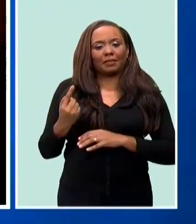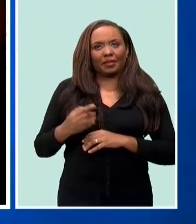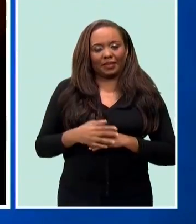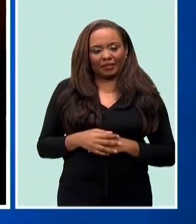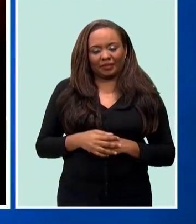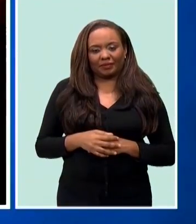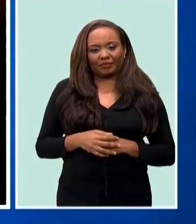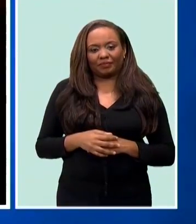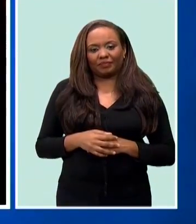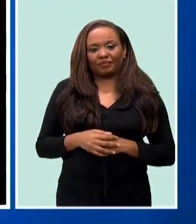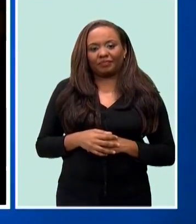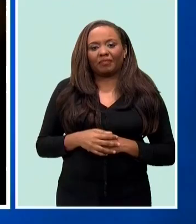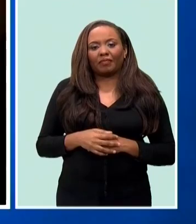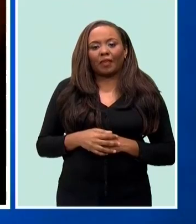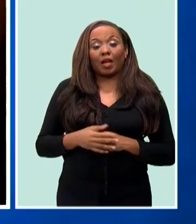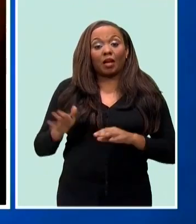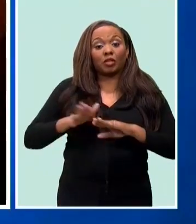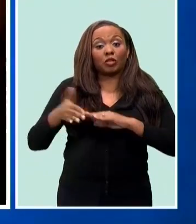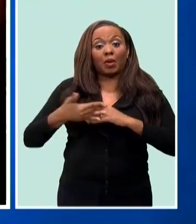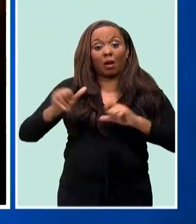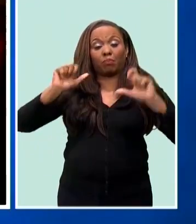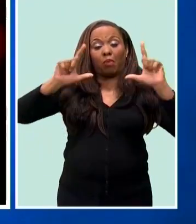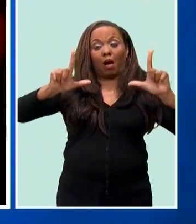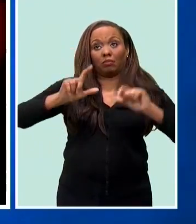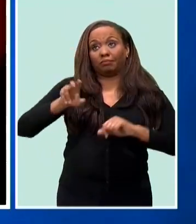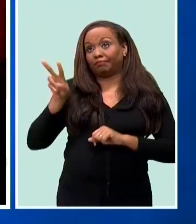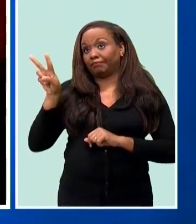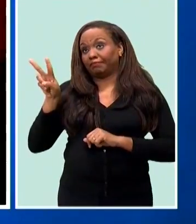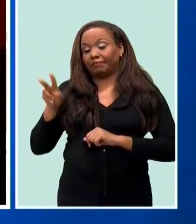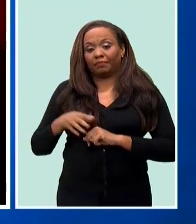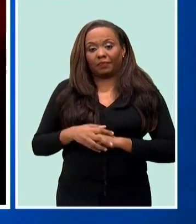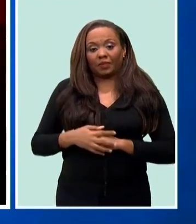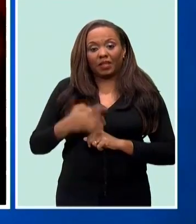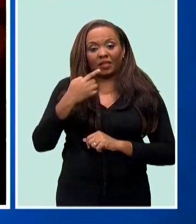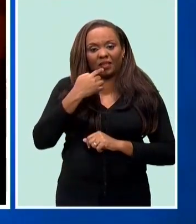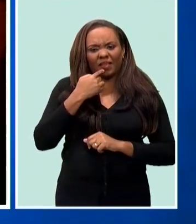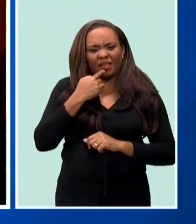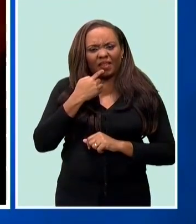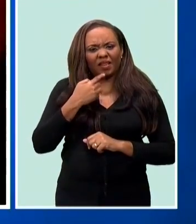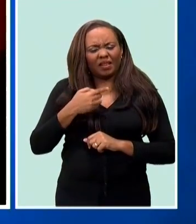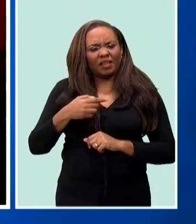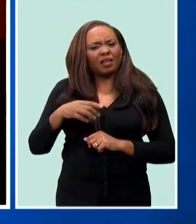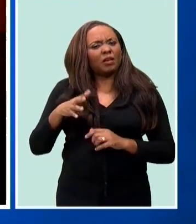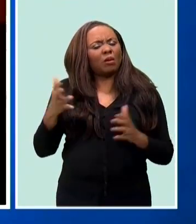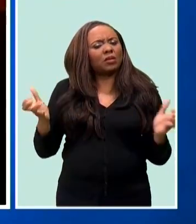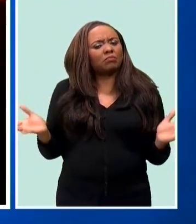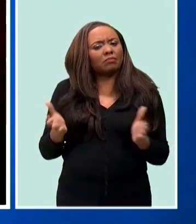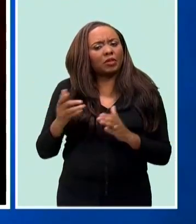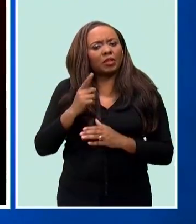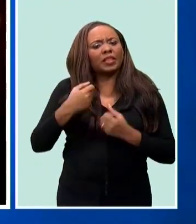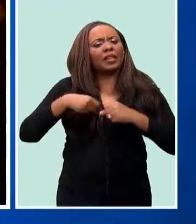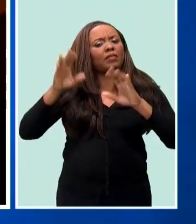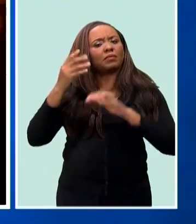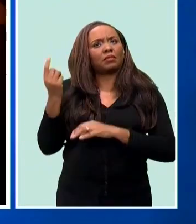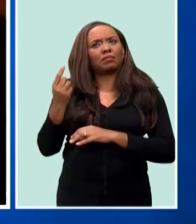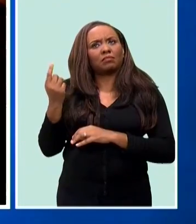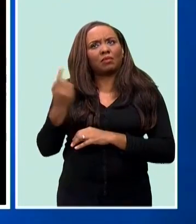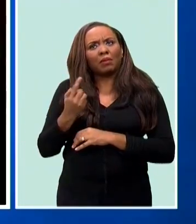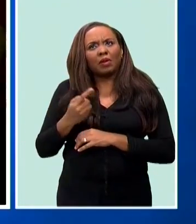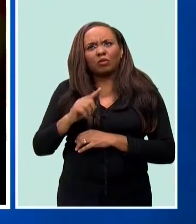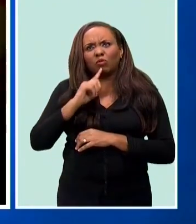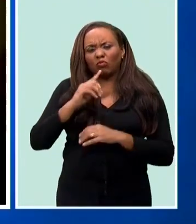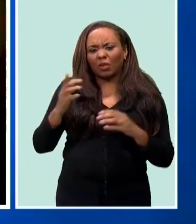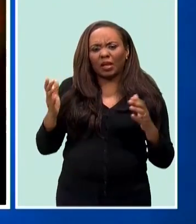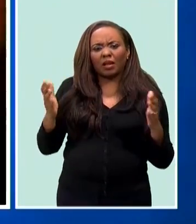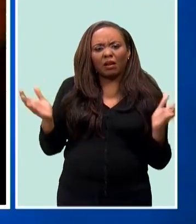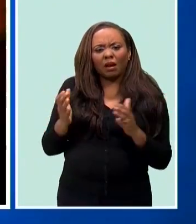post from Jamaica Constabulary Force is urging people to do just that. And I'm sure you'll agree that's an interesting way to